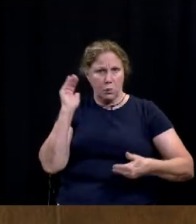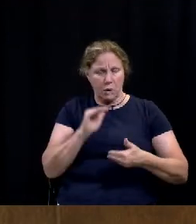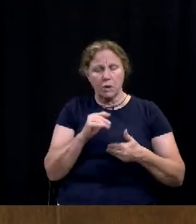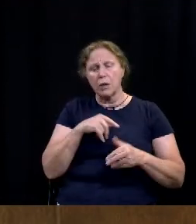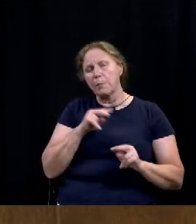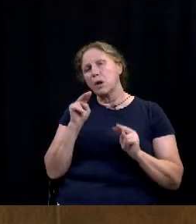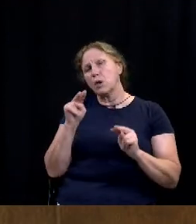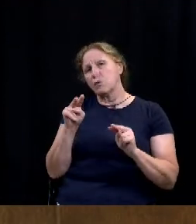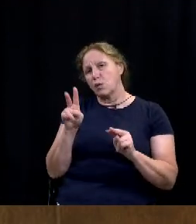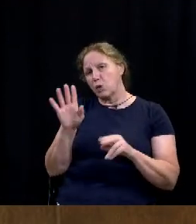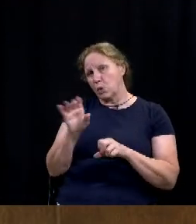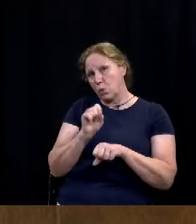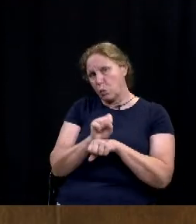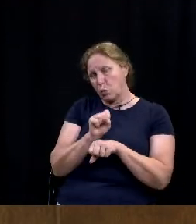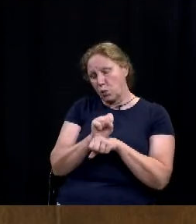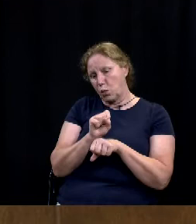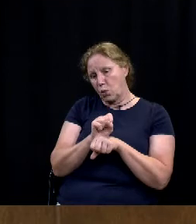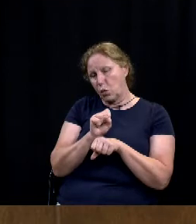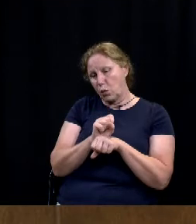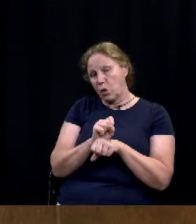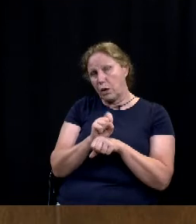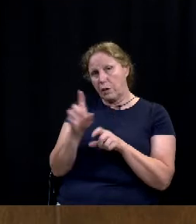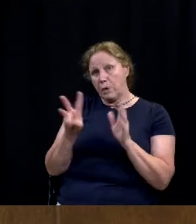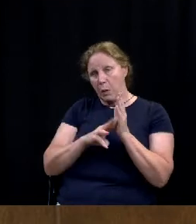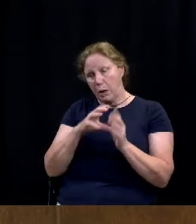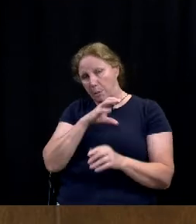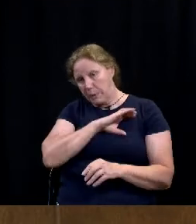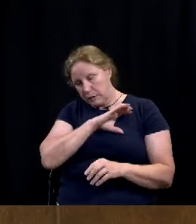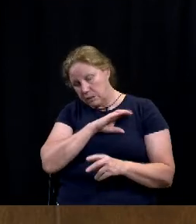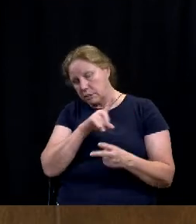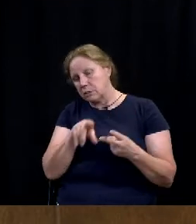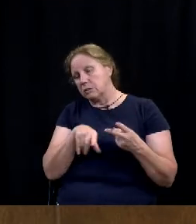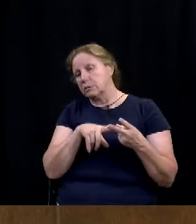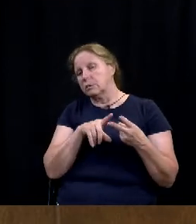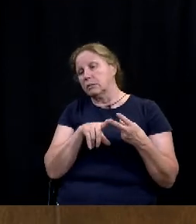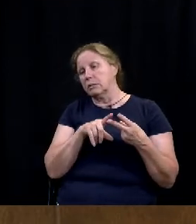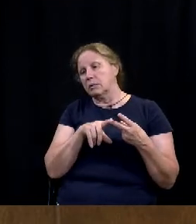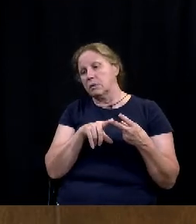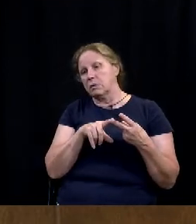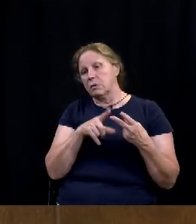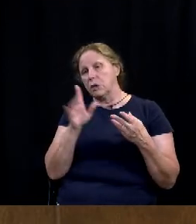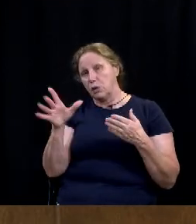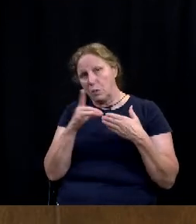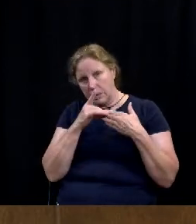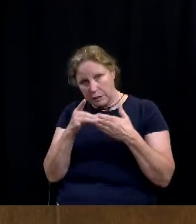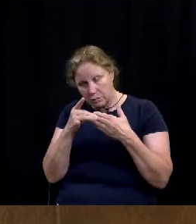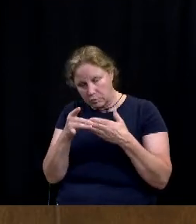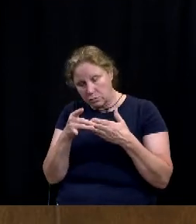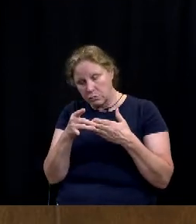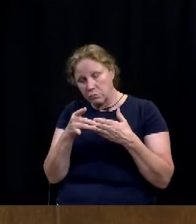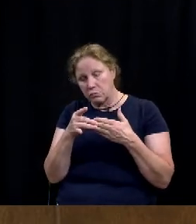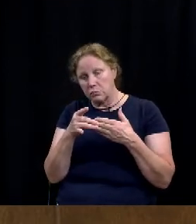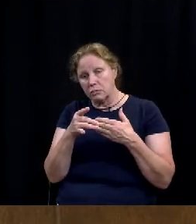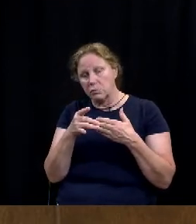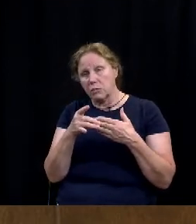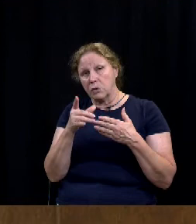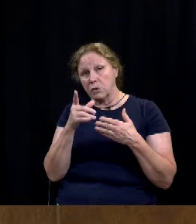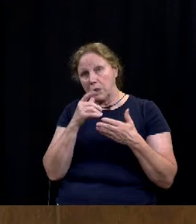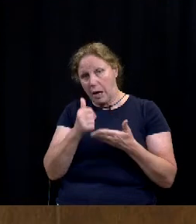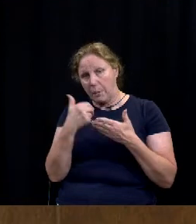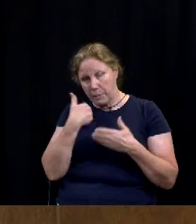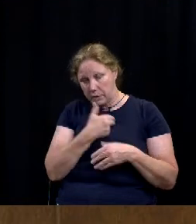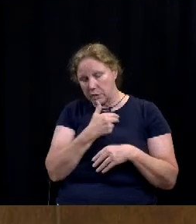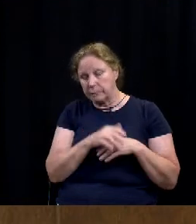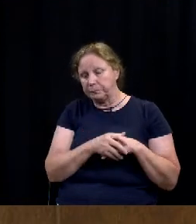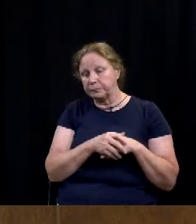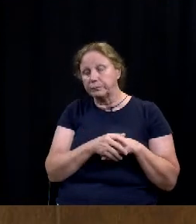forward to the work of pd and you you know um and leadership to see this through what i would like to see